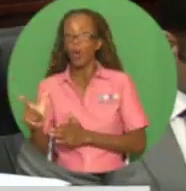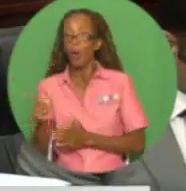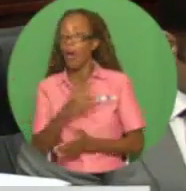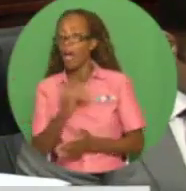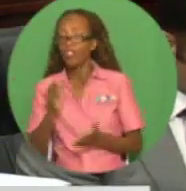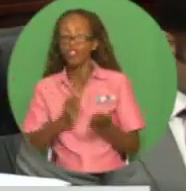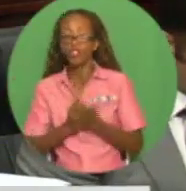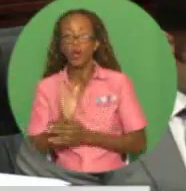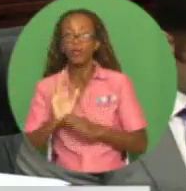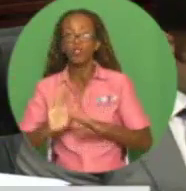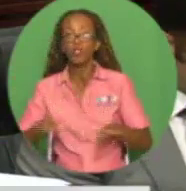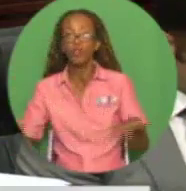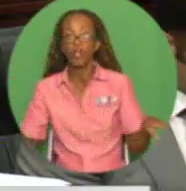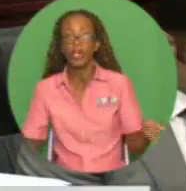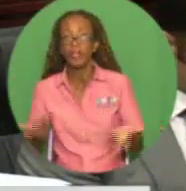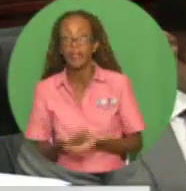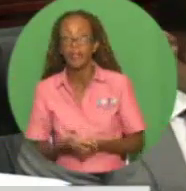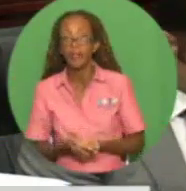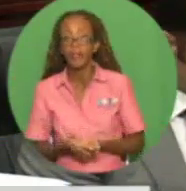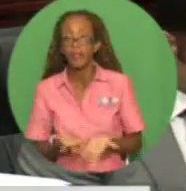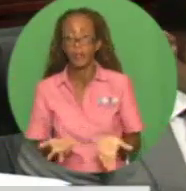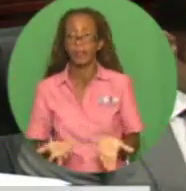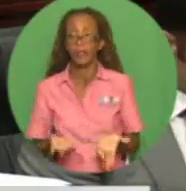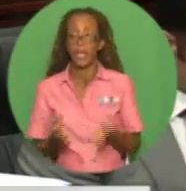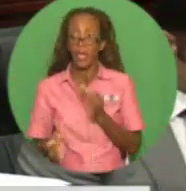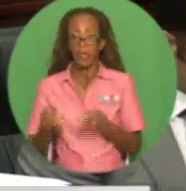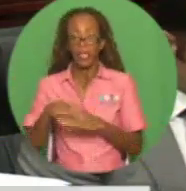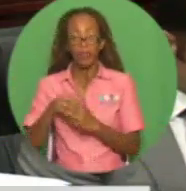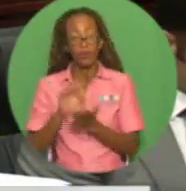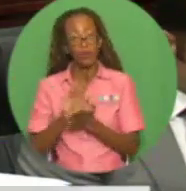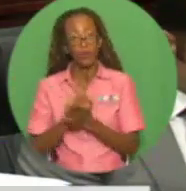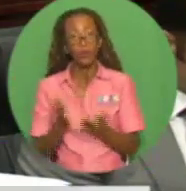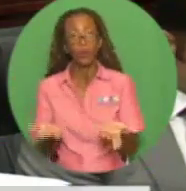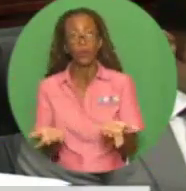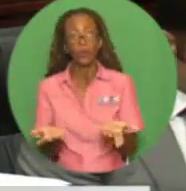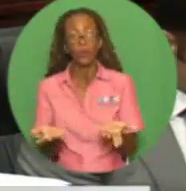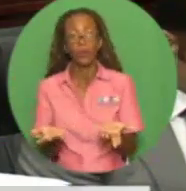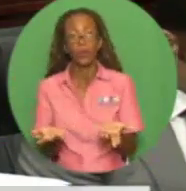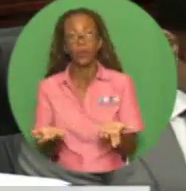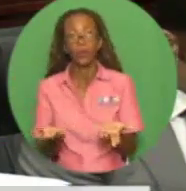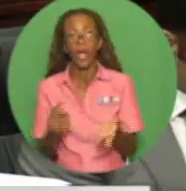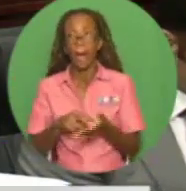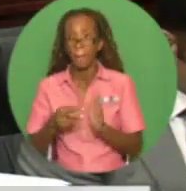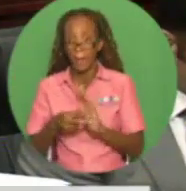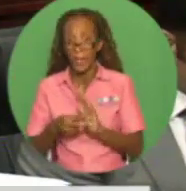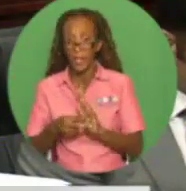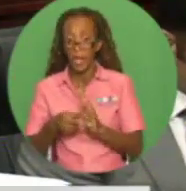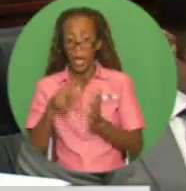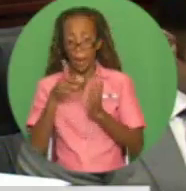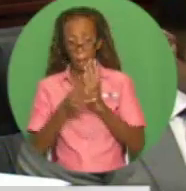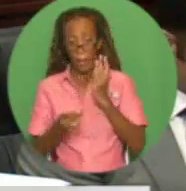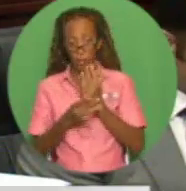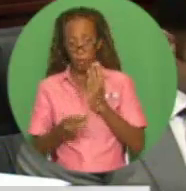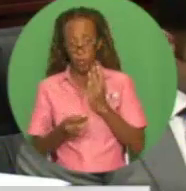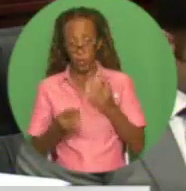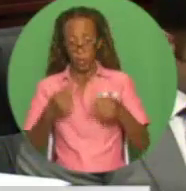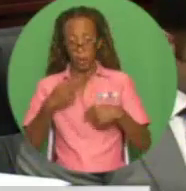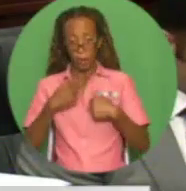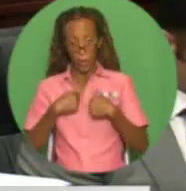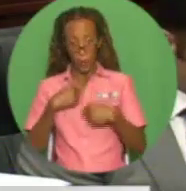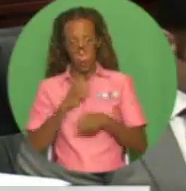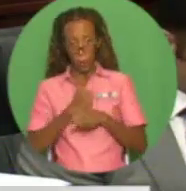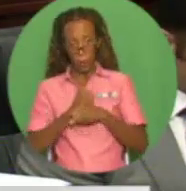or under the age of 23 if still in school. It effectively covered a Petrotrin employee and spouse until